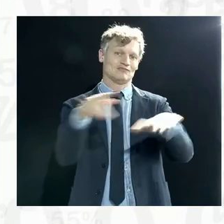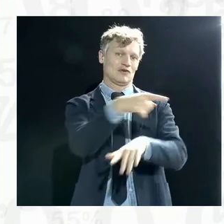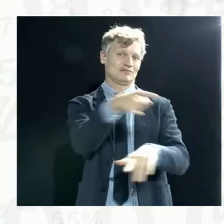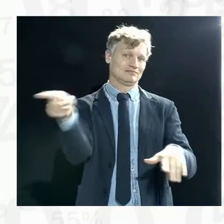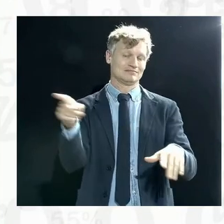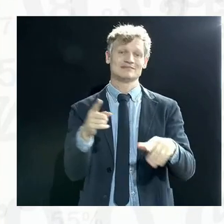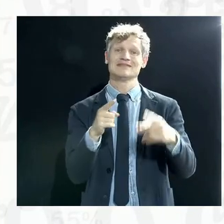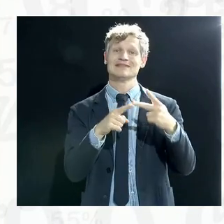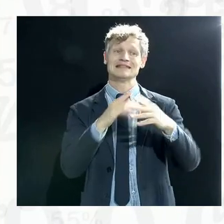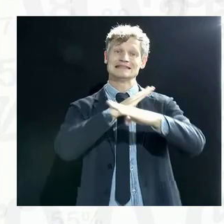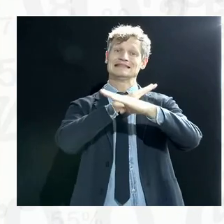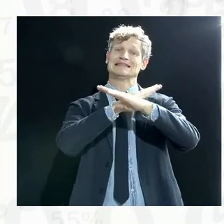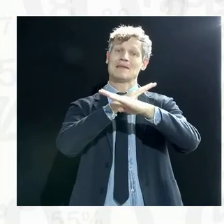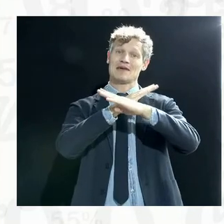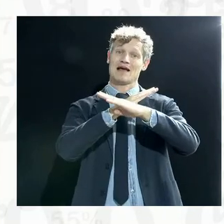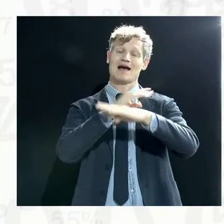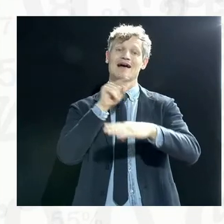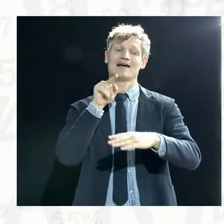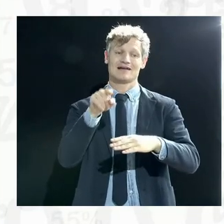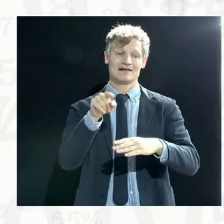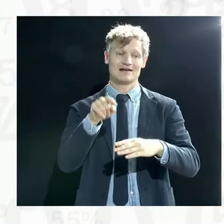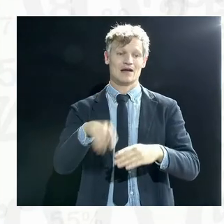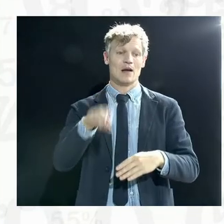interim statistician general there, Mr. Mulenga Musepa.